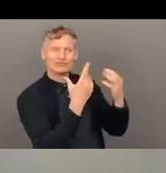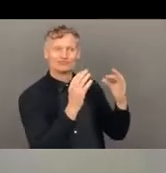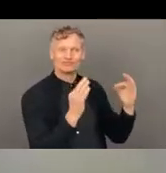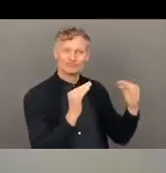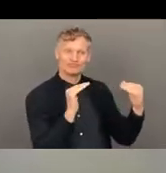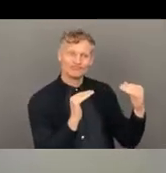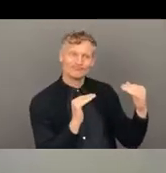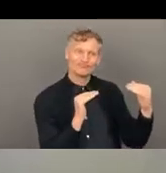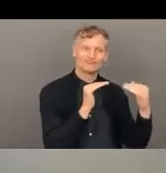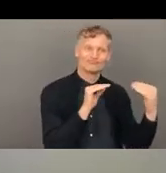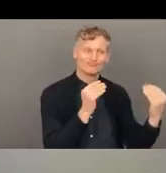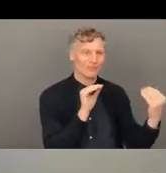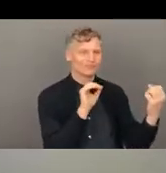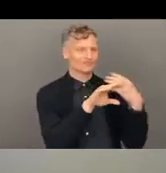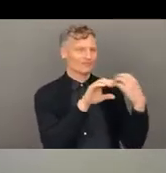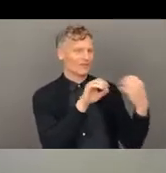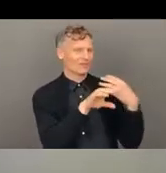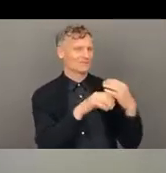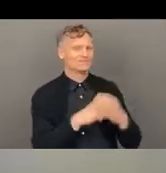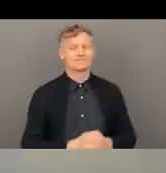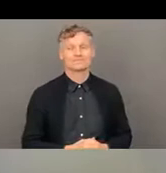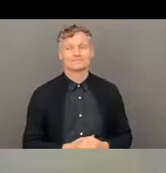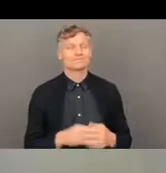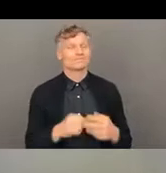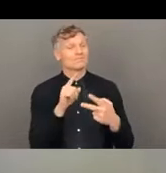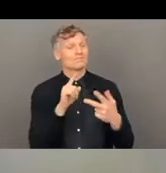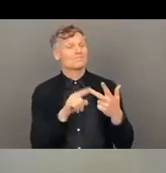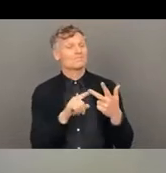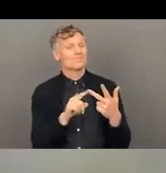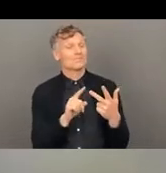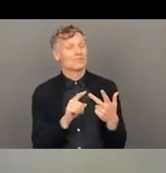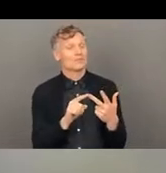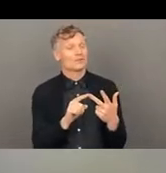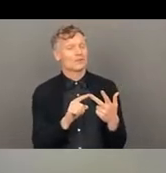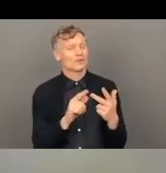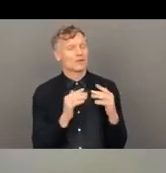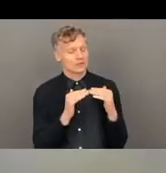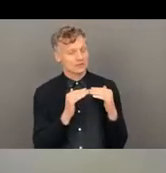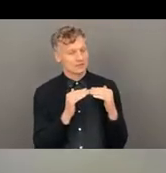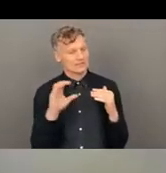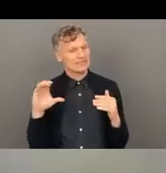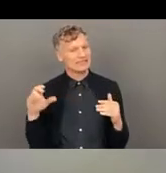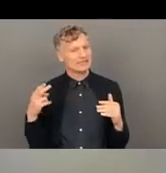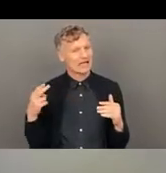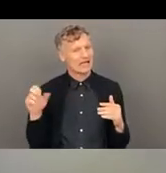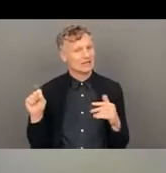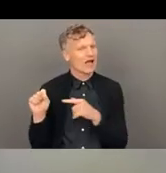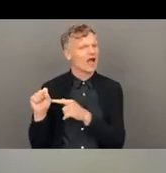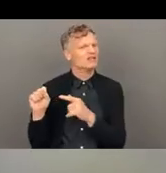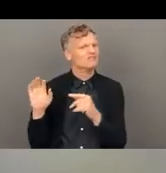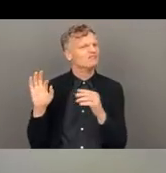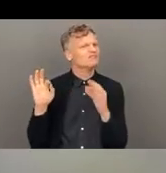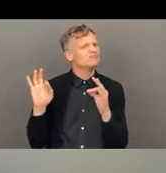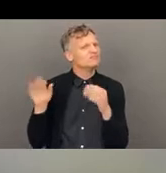And as well as, as the standards being a quality standard, it's also